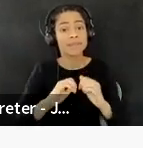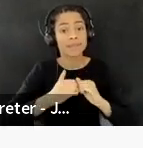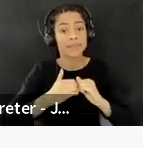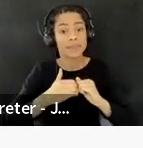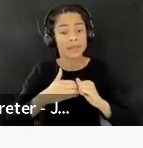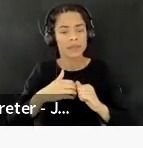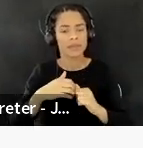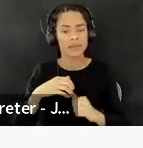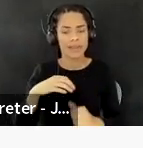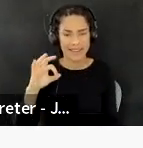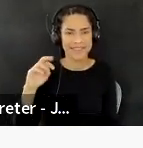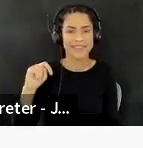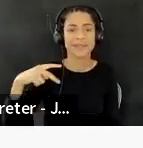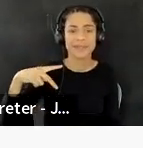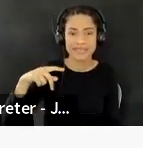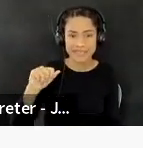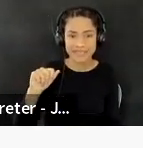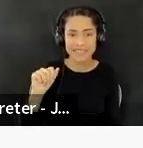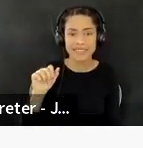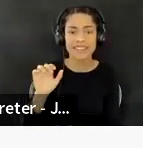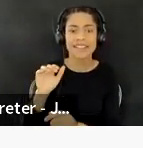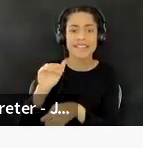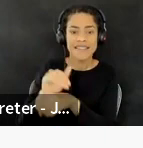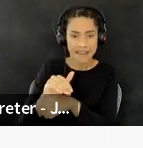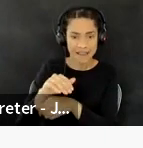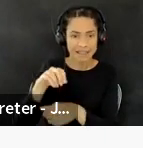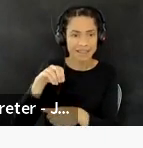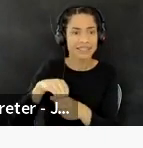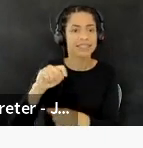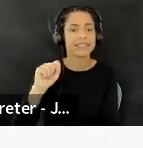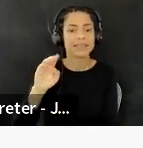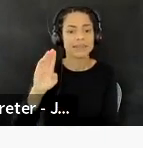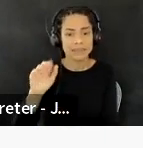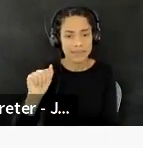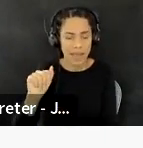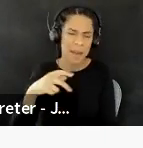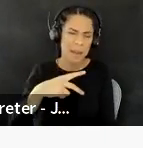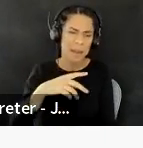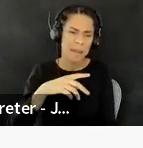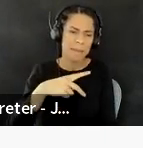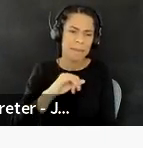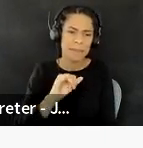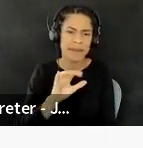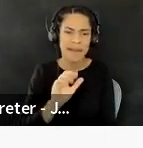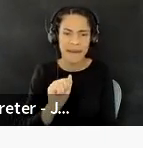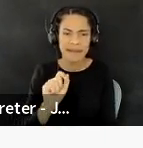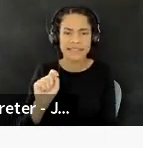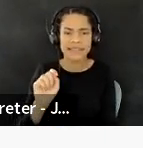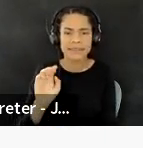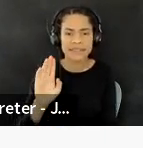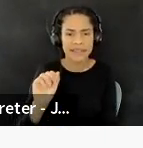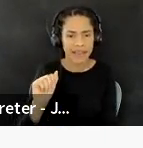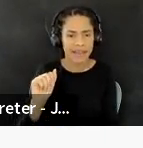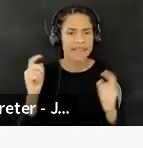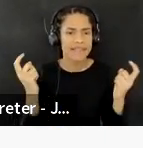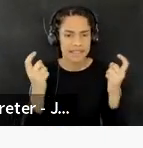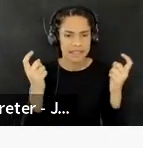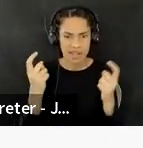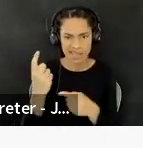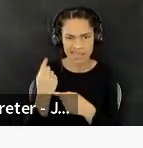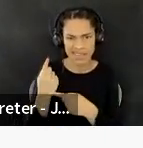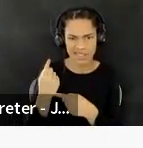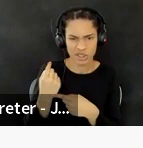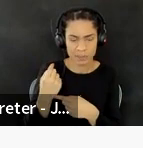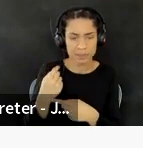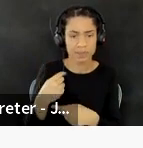FNPA night at TVA, uh, Pika's TVA festival just this past year. Um, I was an